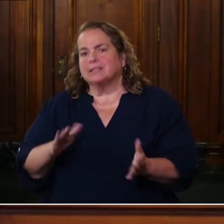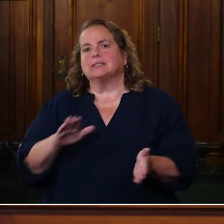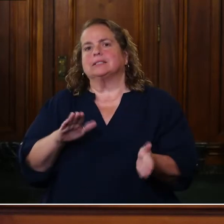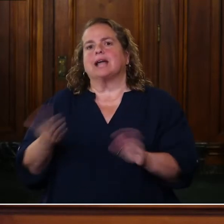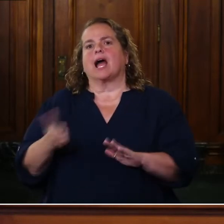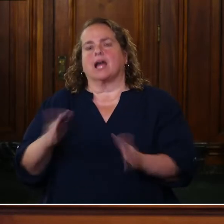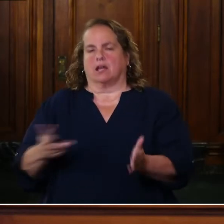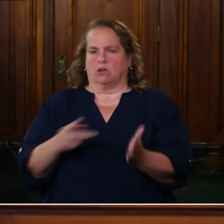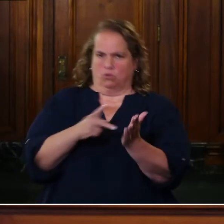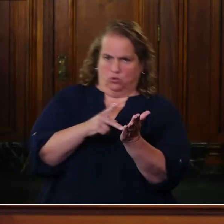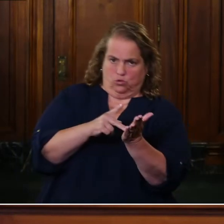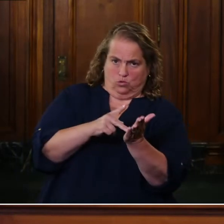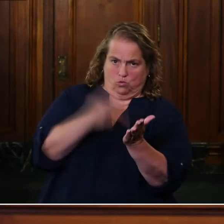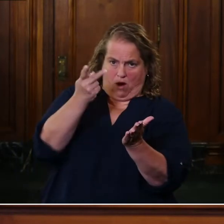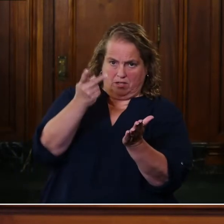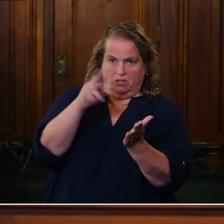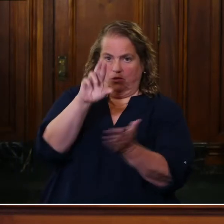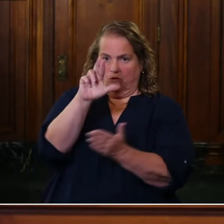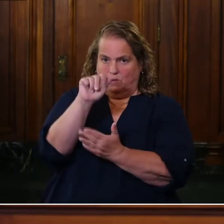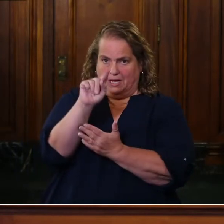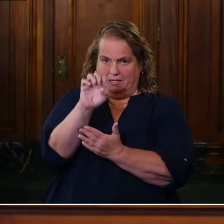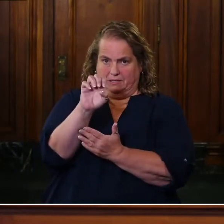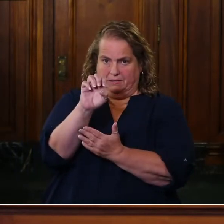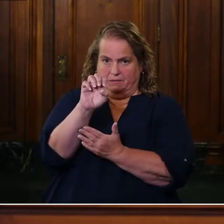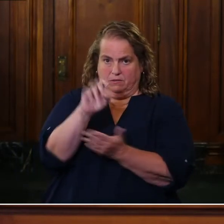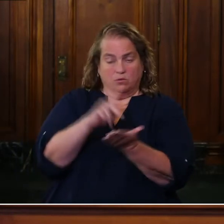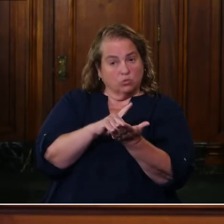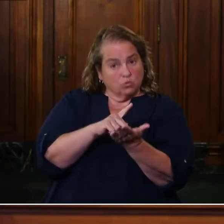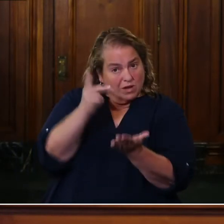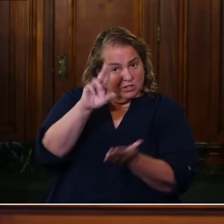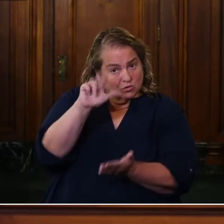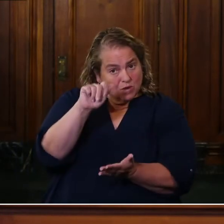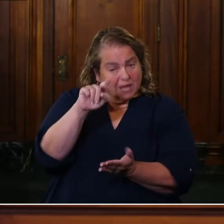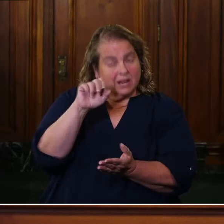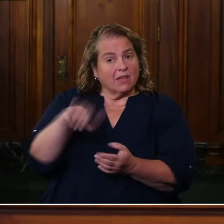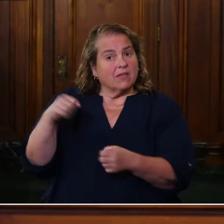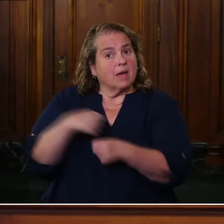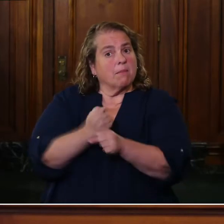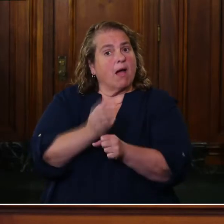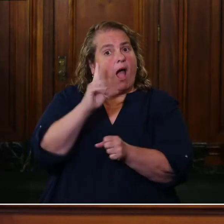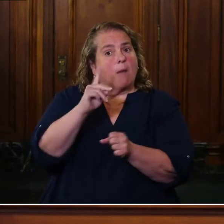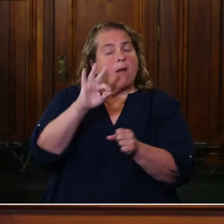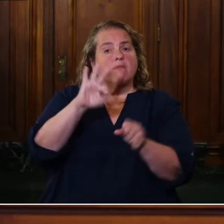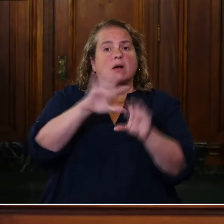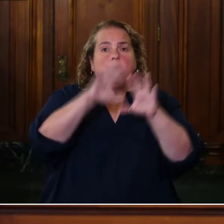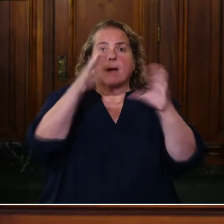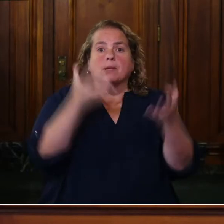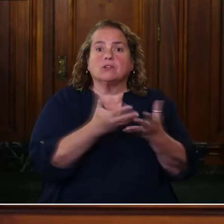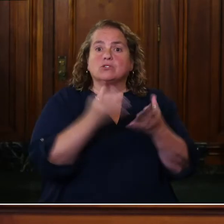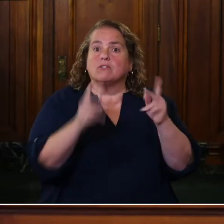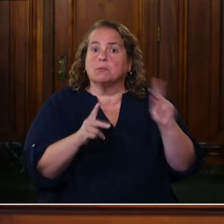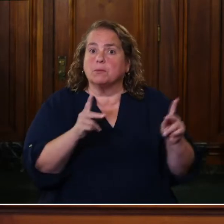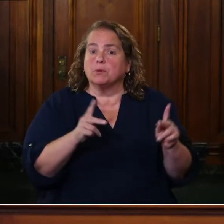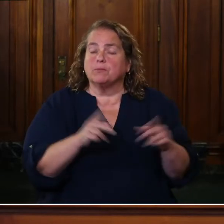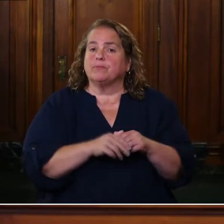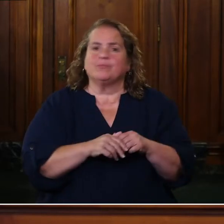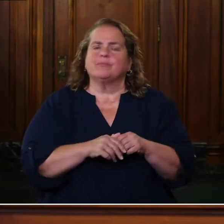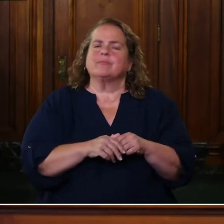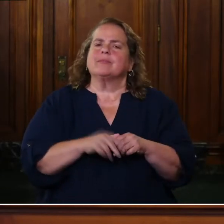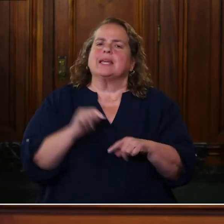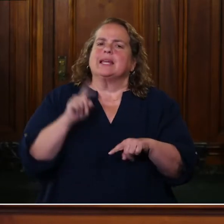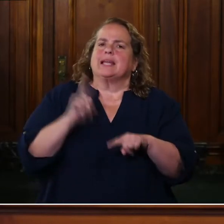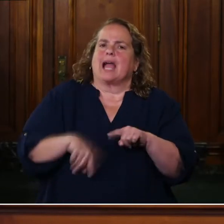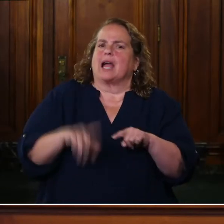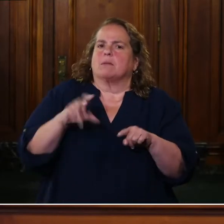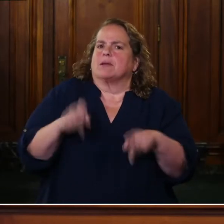twice the rate that they make up of the population. And it simply can't be allowed